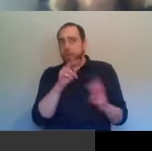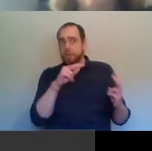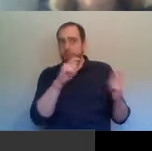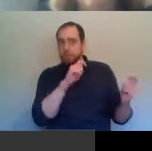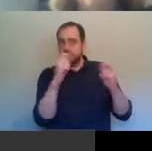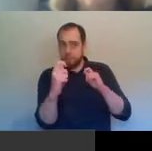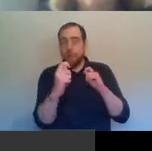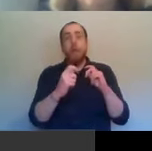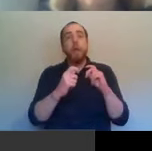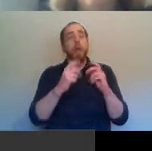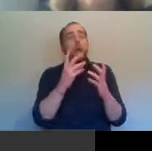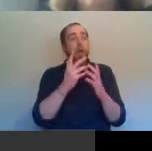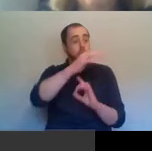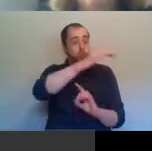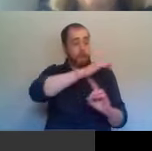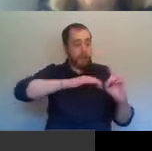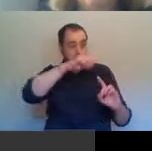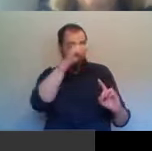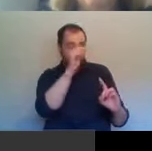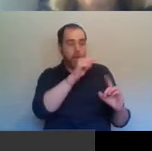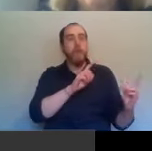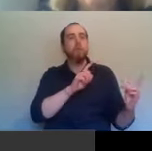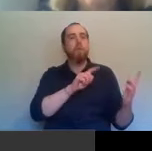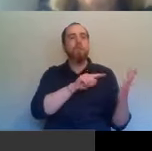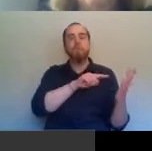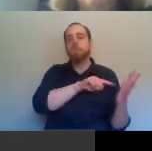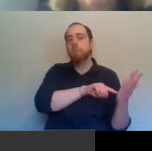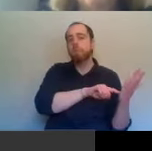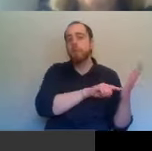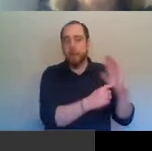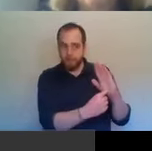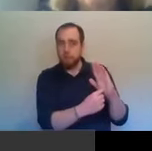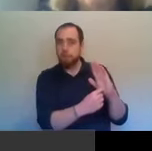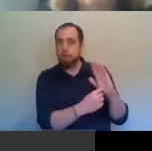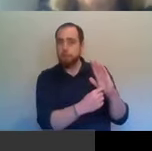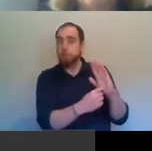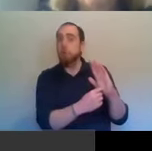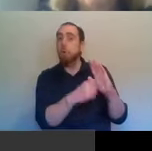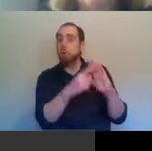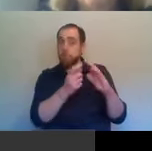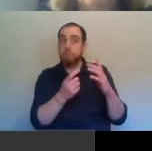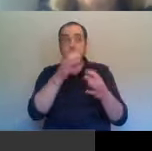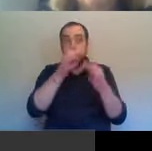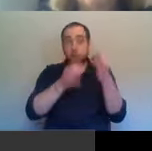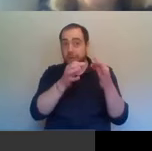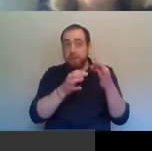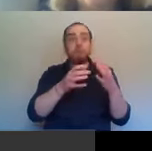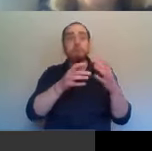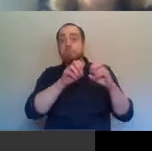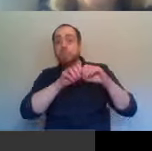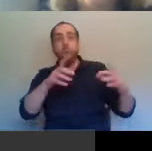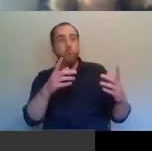Church influence on society or is the Church, are these churches themselves a reflection of the views within the border,